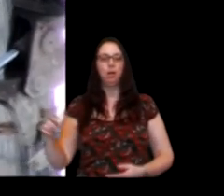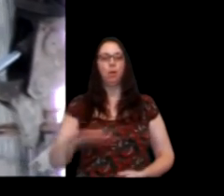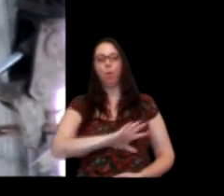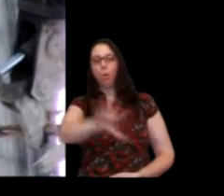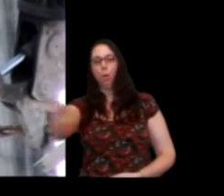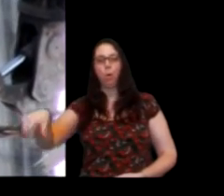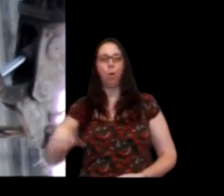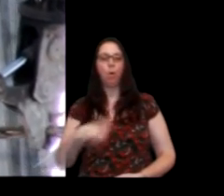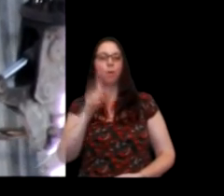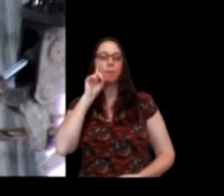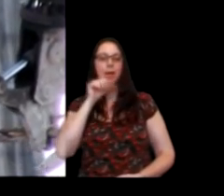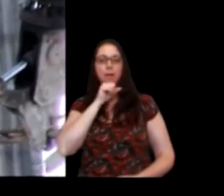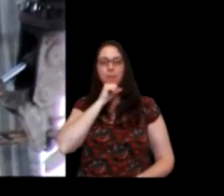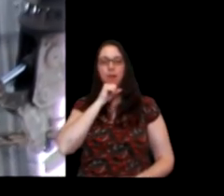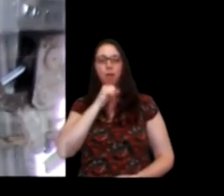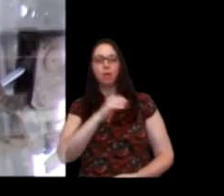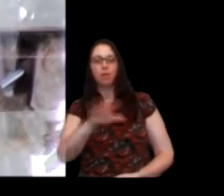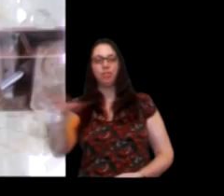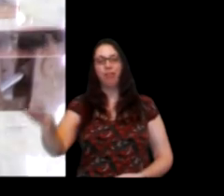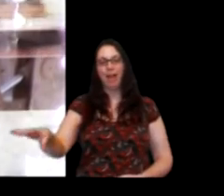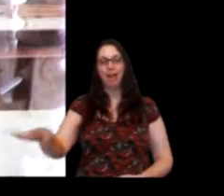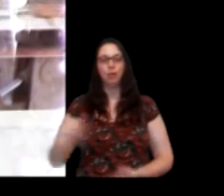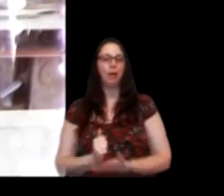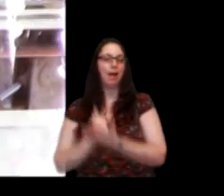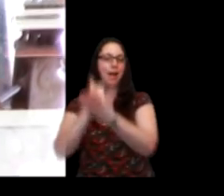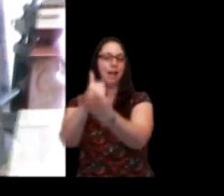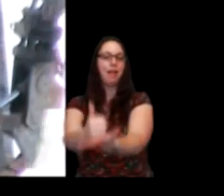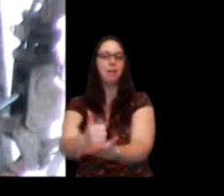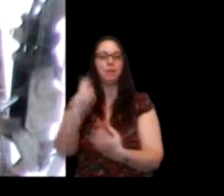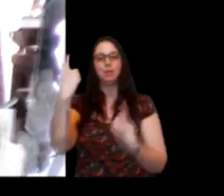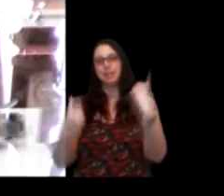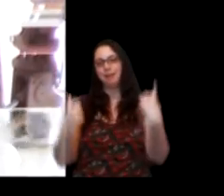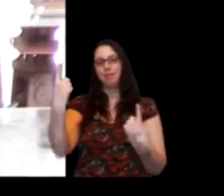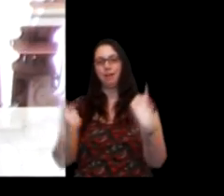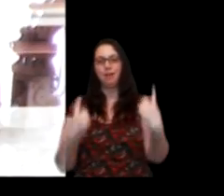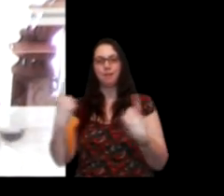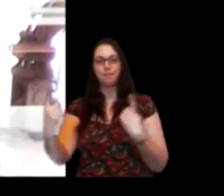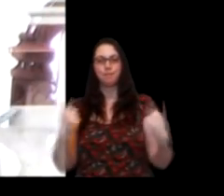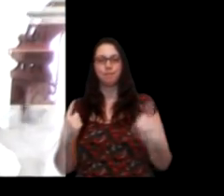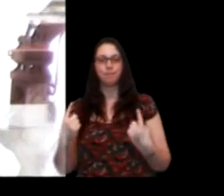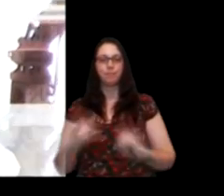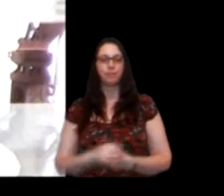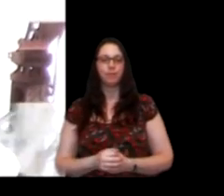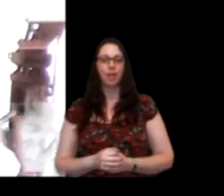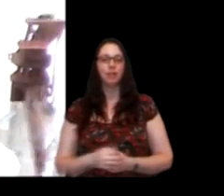girders above ground, like a crossword puzzle, on a commuter's muzzle, the colours dip and shade.